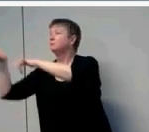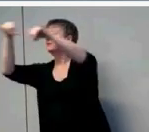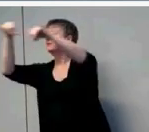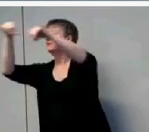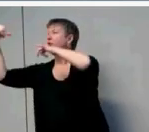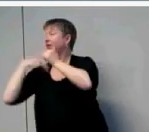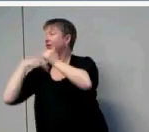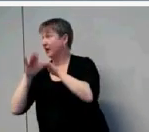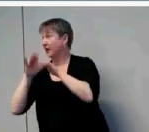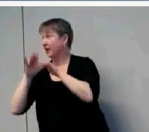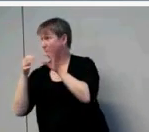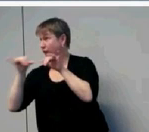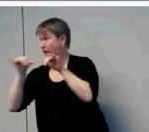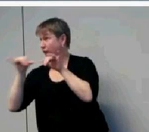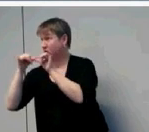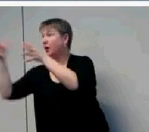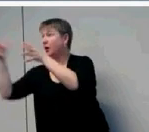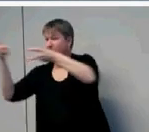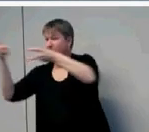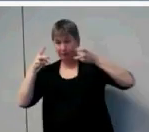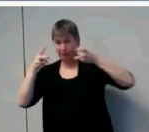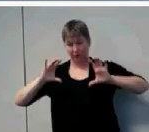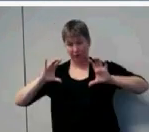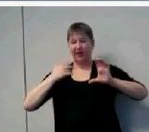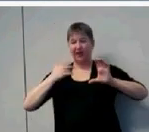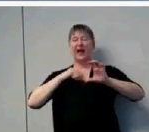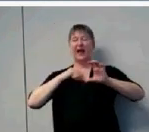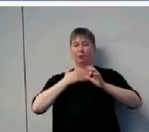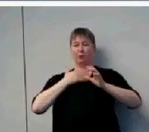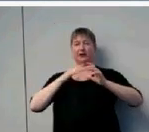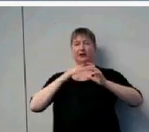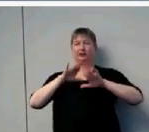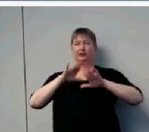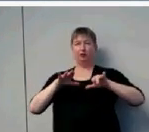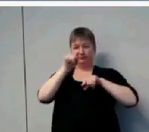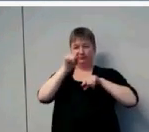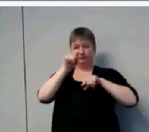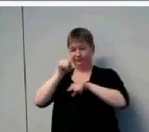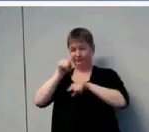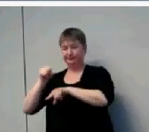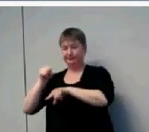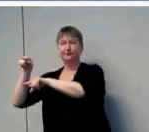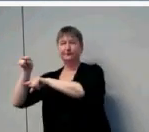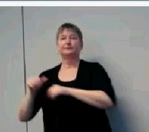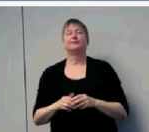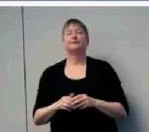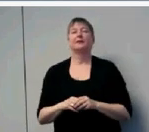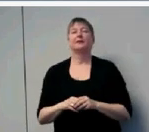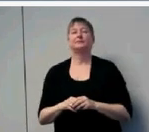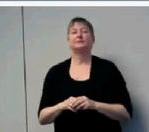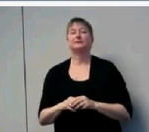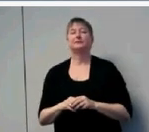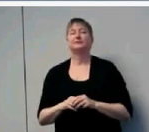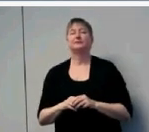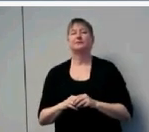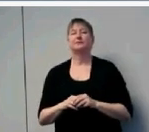up with this one measure. And what I want to point out is that at every age, the children